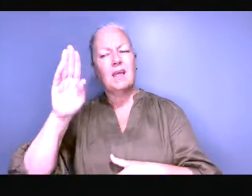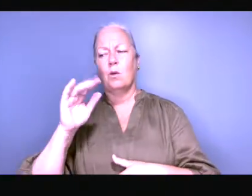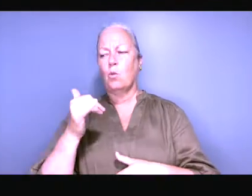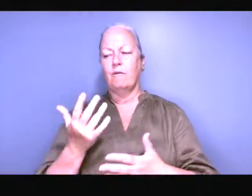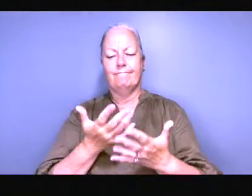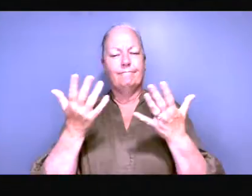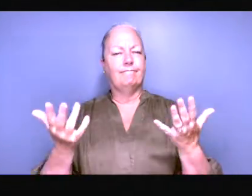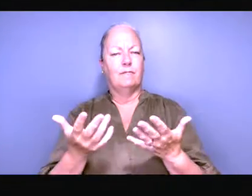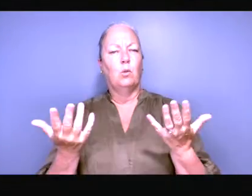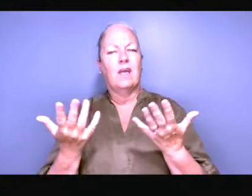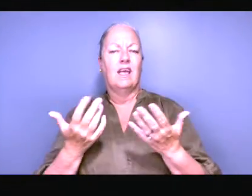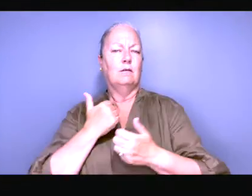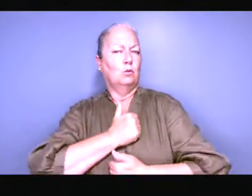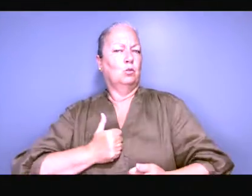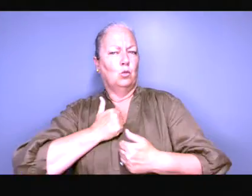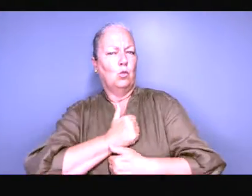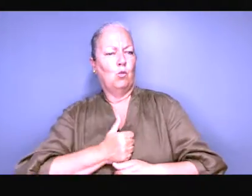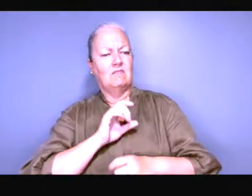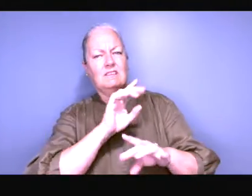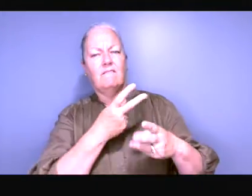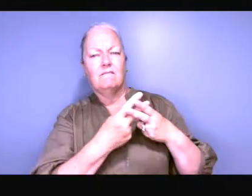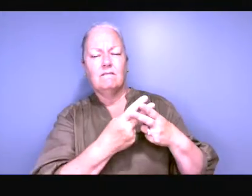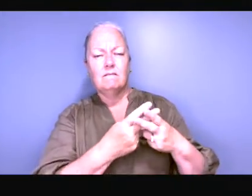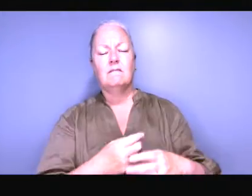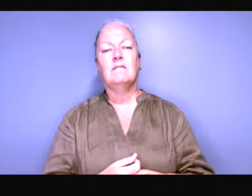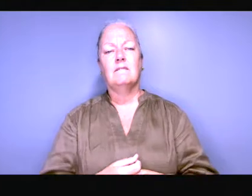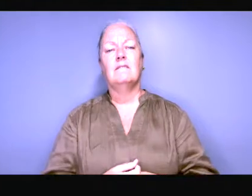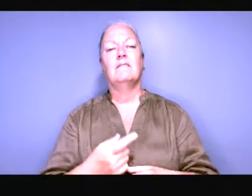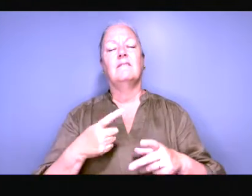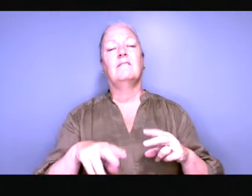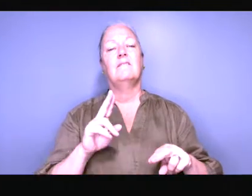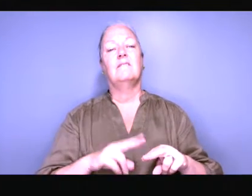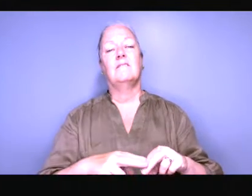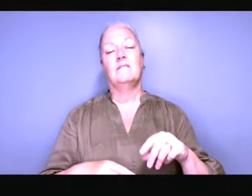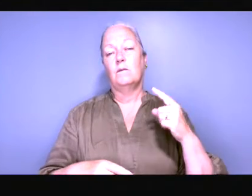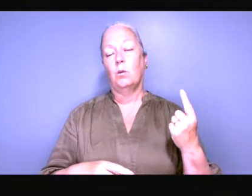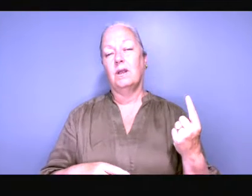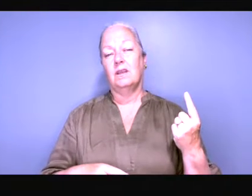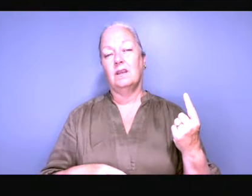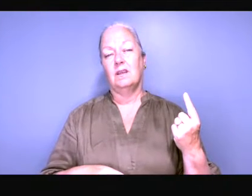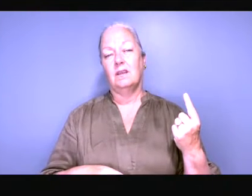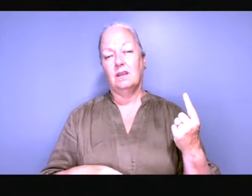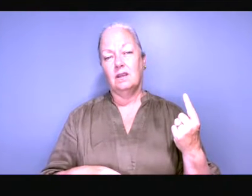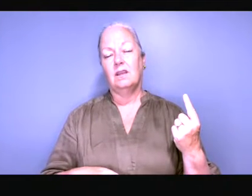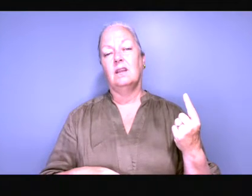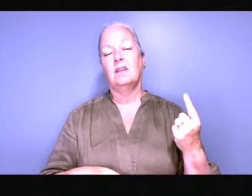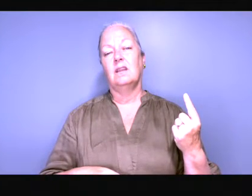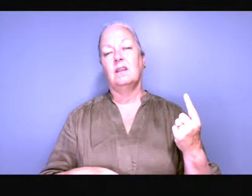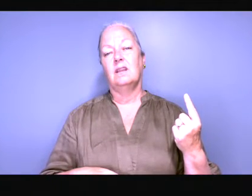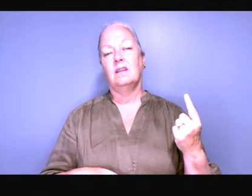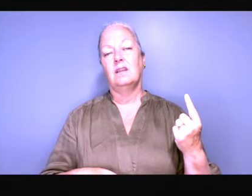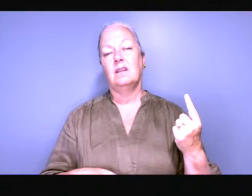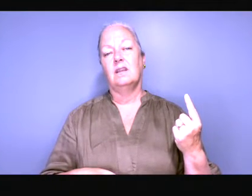aware of what actually happens in bed or wherever you happen to be enjoying yourselves if one of them is a